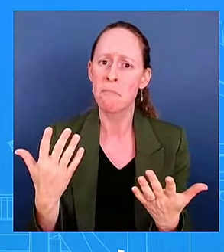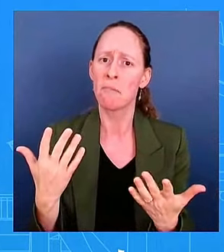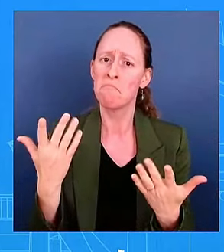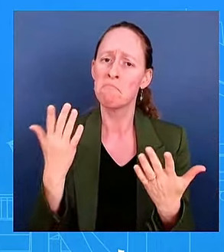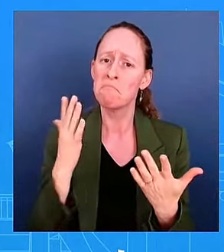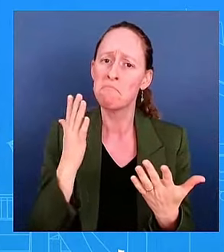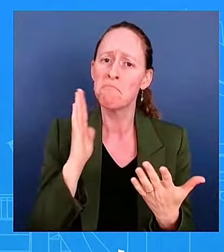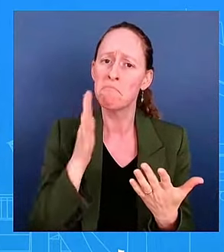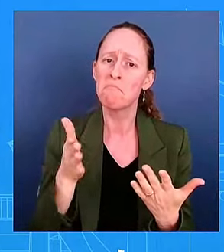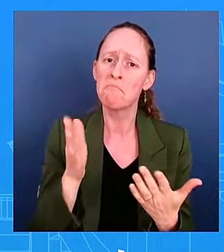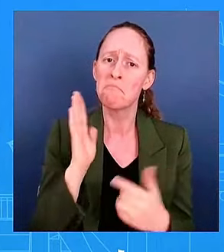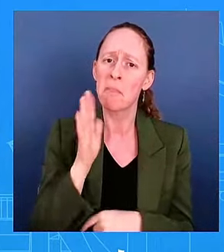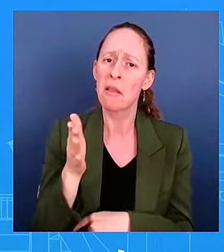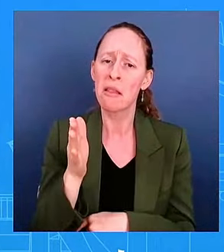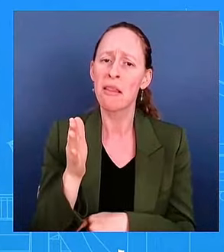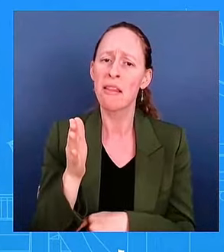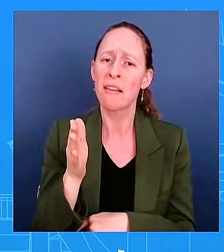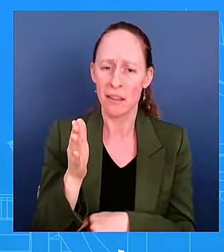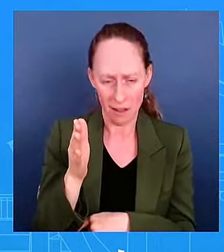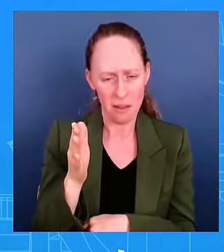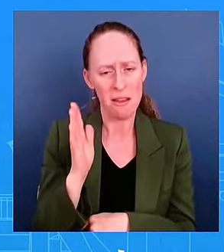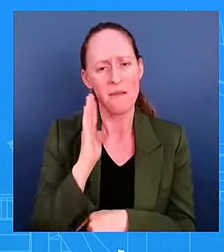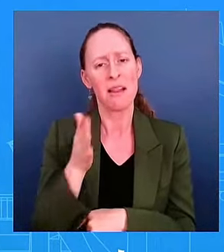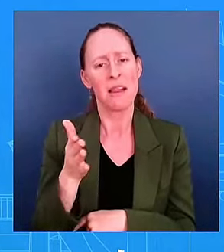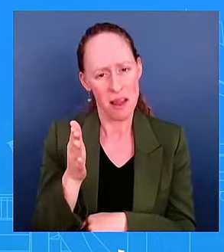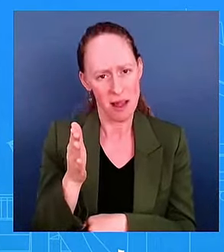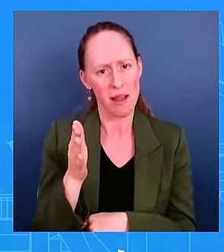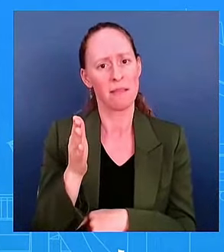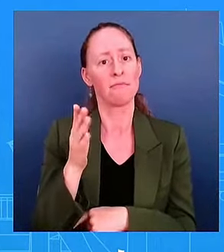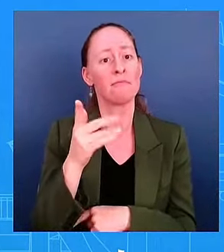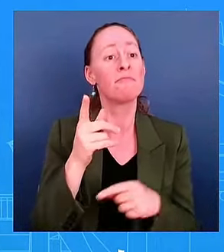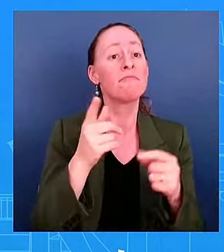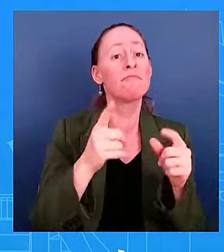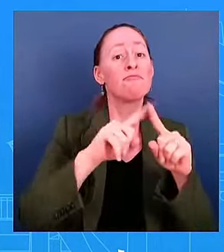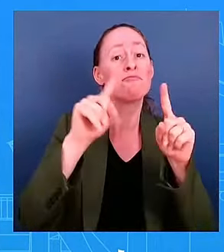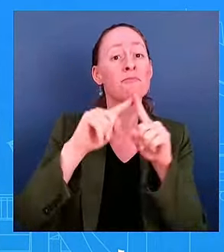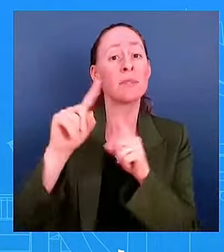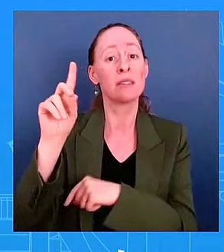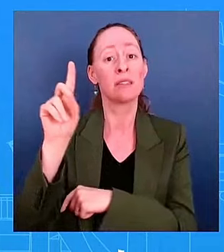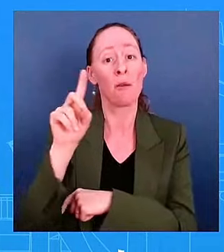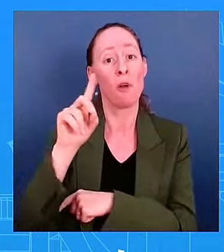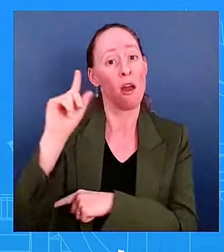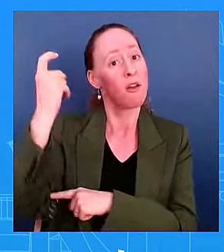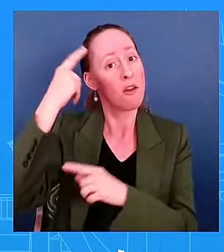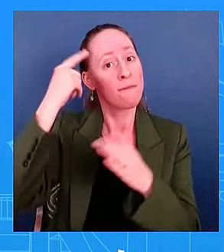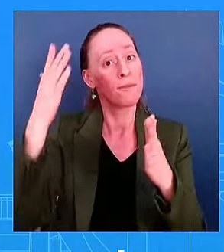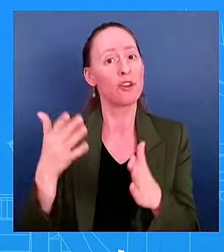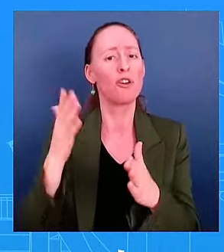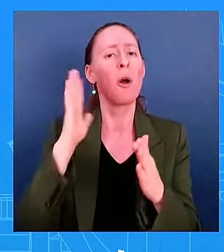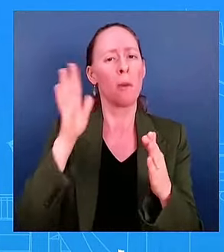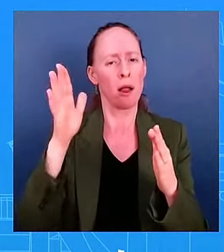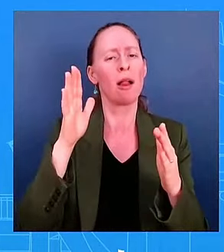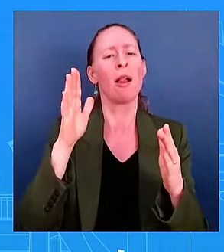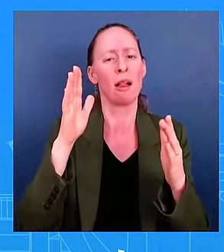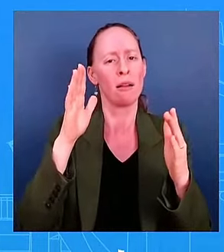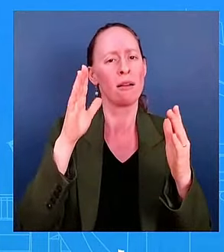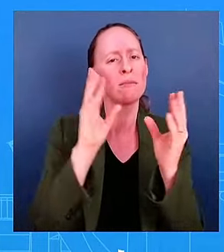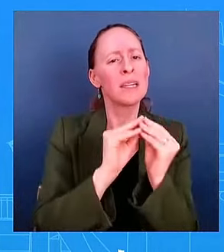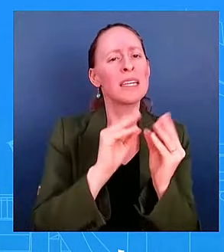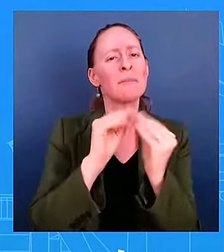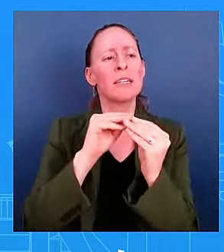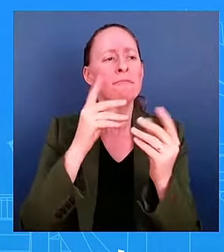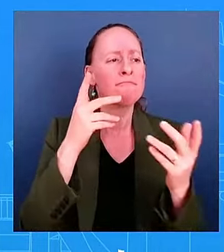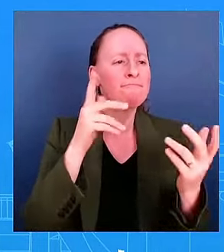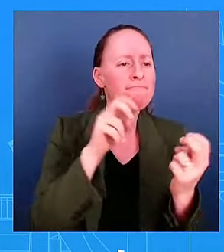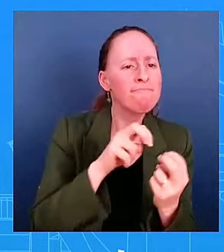Democratic governors, as I just stated at the top. So he's going to continue to do engagement. It is important against some of these leaders. He